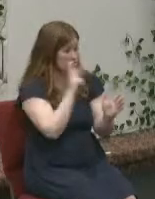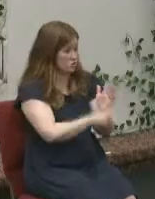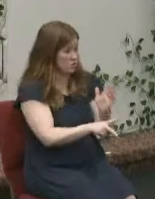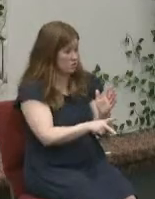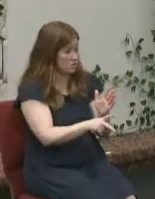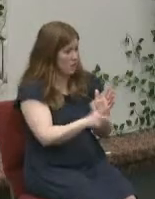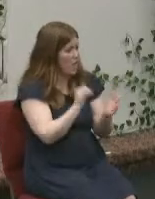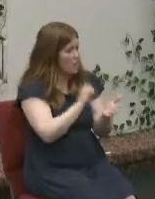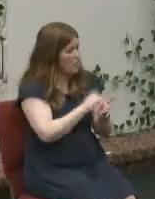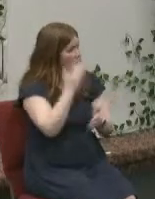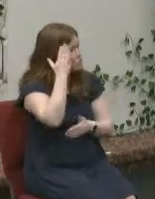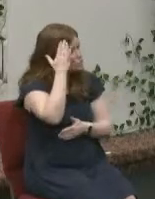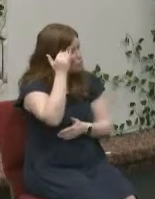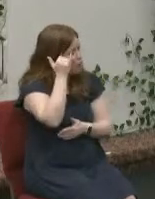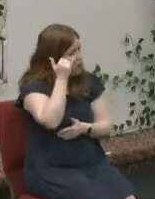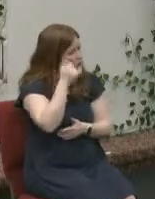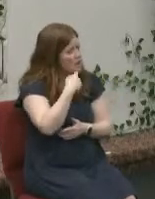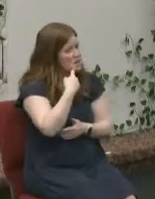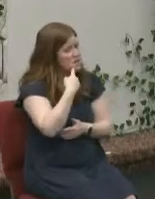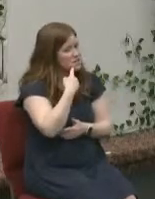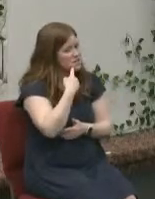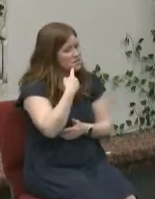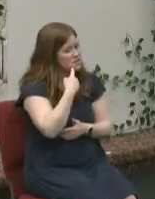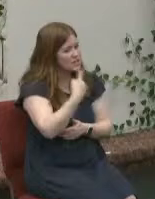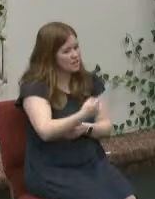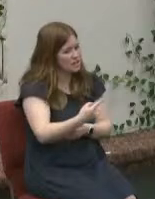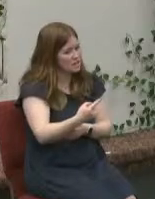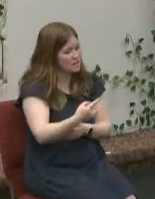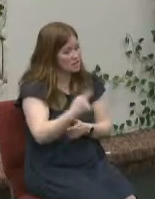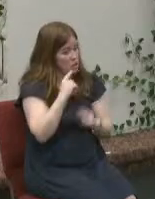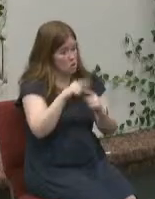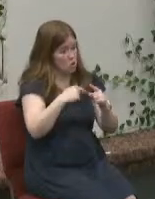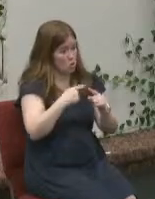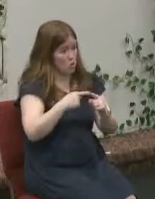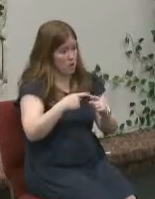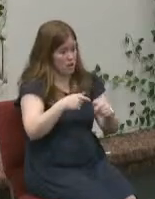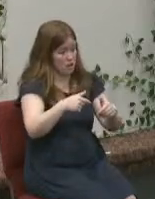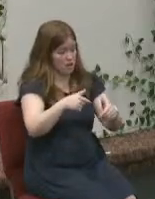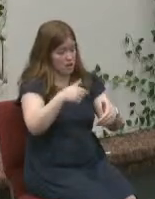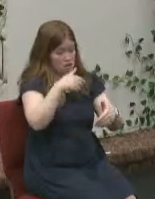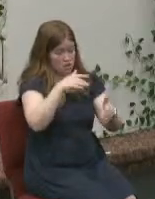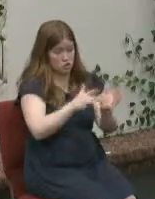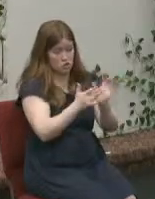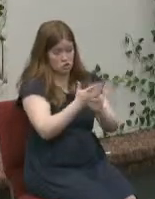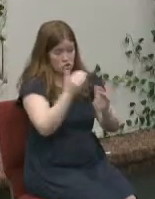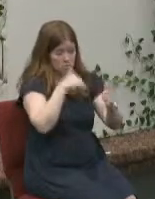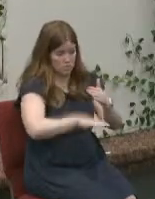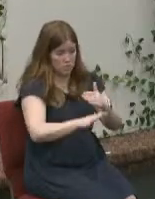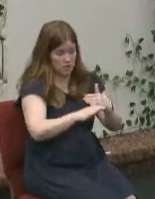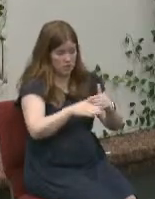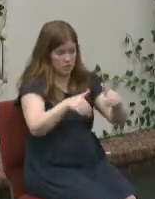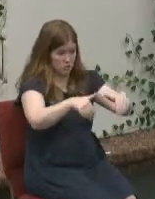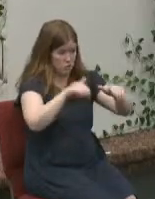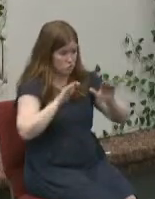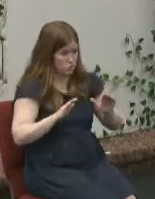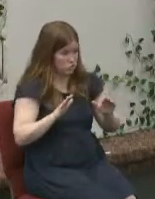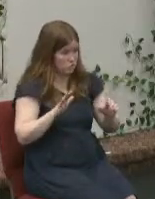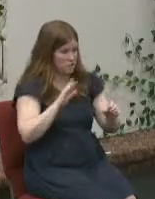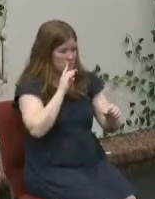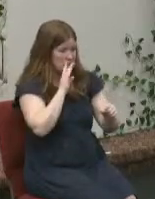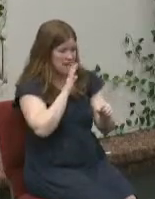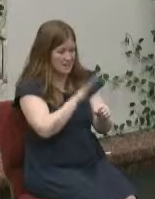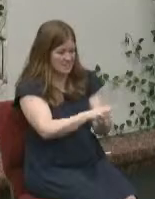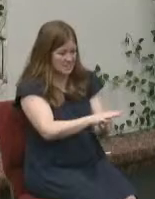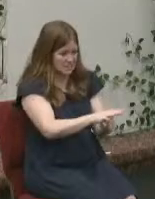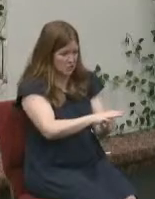that's why it says and we have in our program that when they put him in the tomb there was caesar's seal on it why because if you